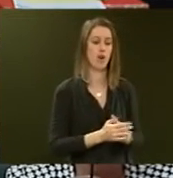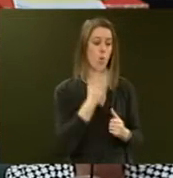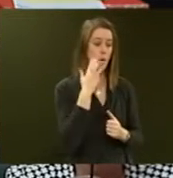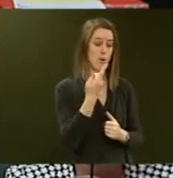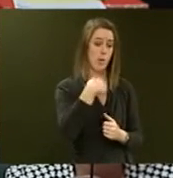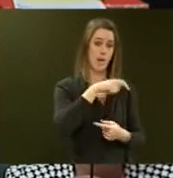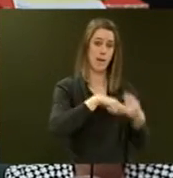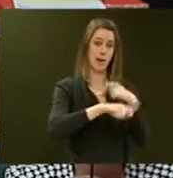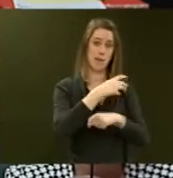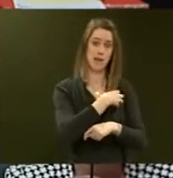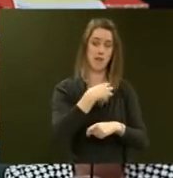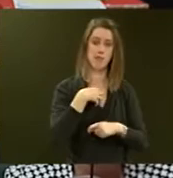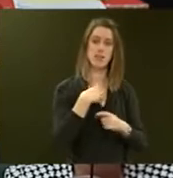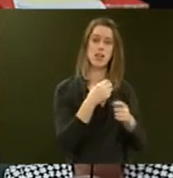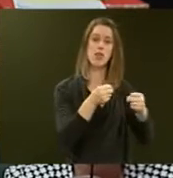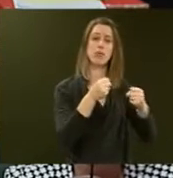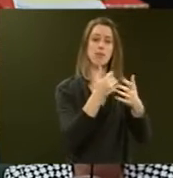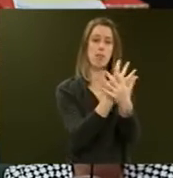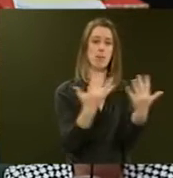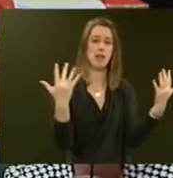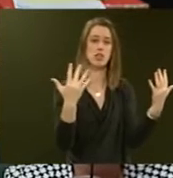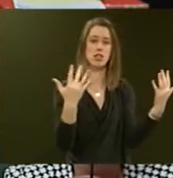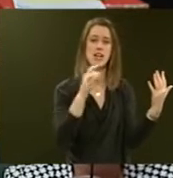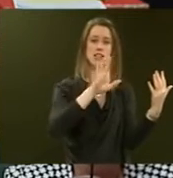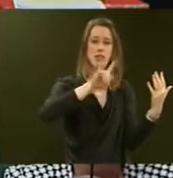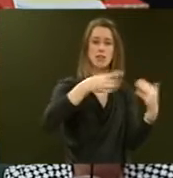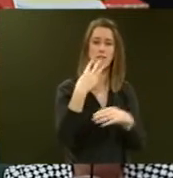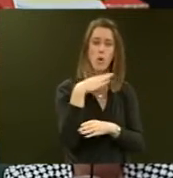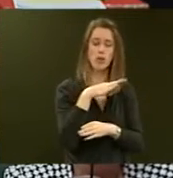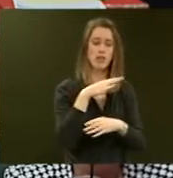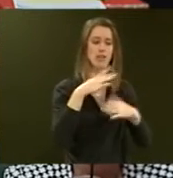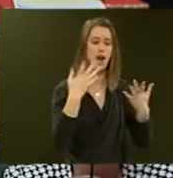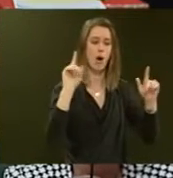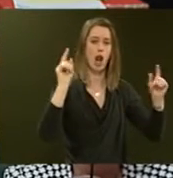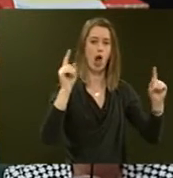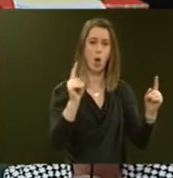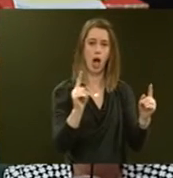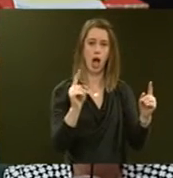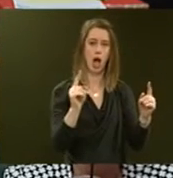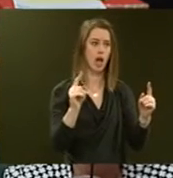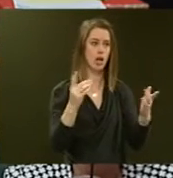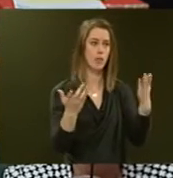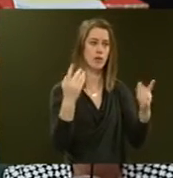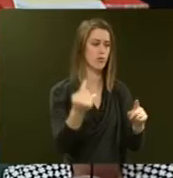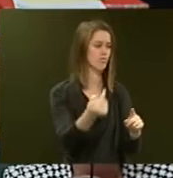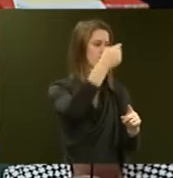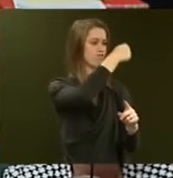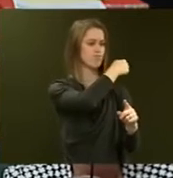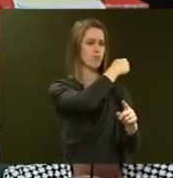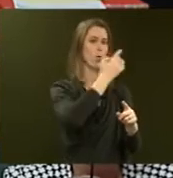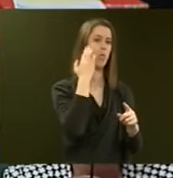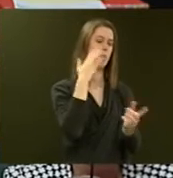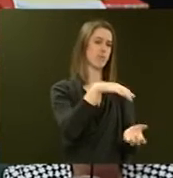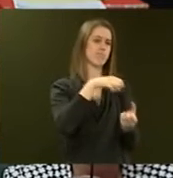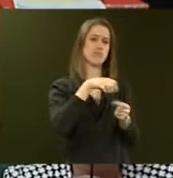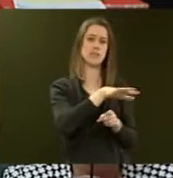government, the prison population was some 10,400. It is now lower than what it was when we inherited